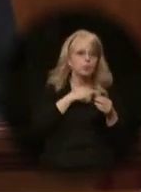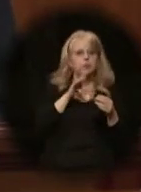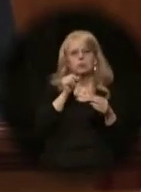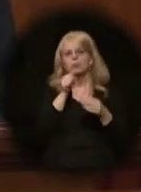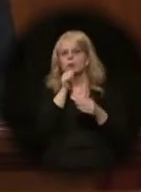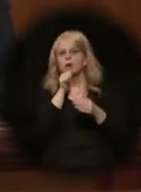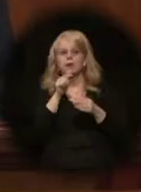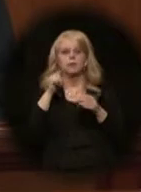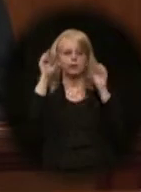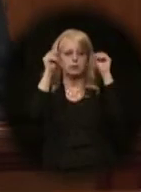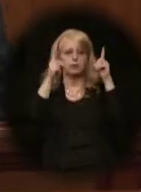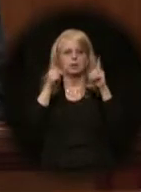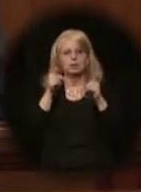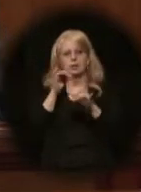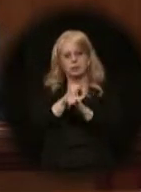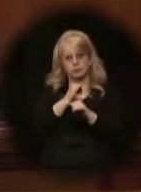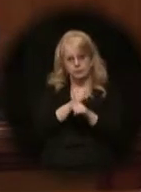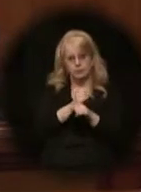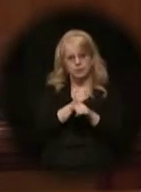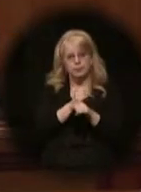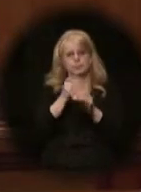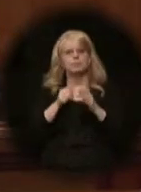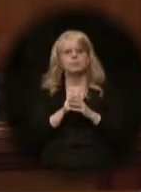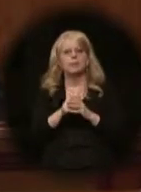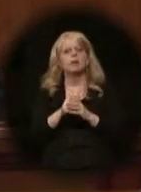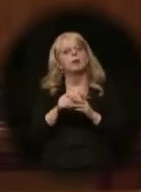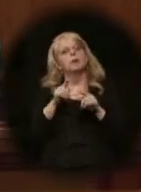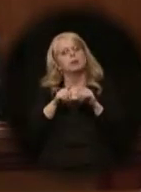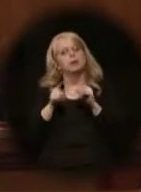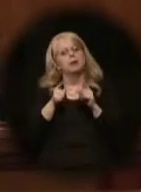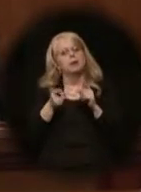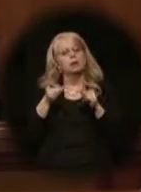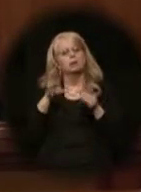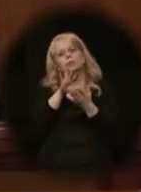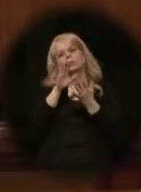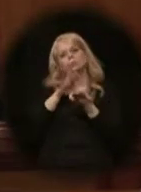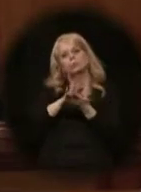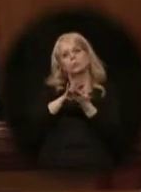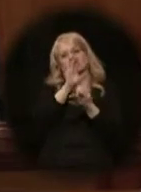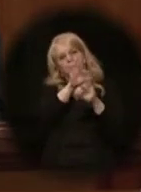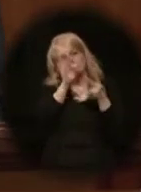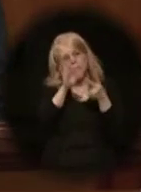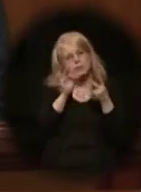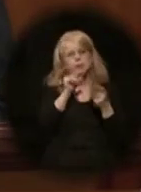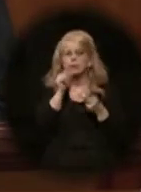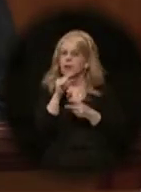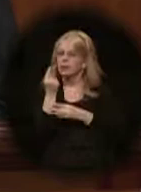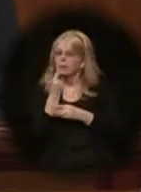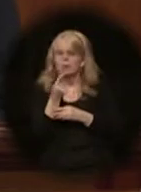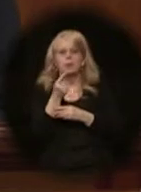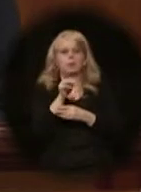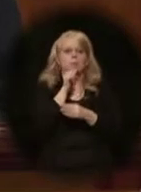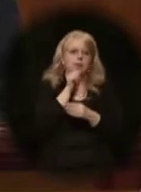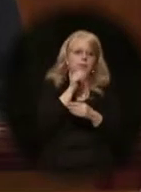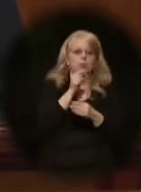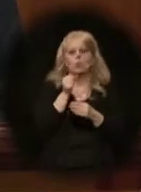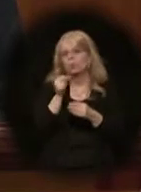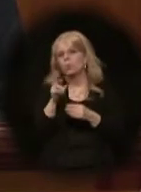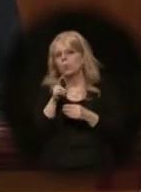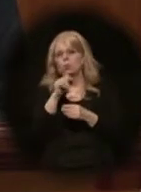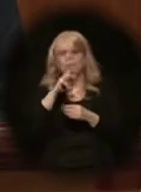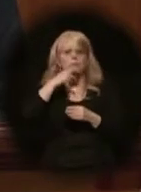educational institution. But the question of school choice is not about private schools or religious schools.